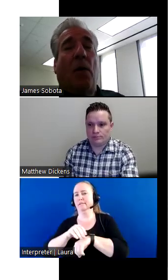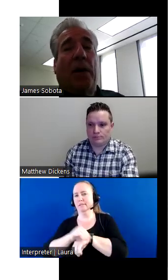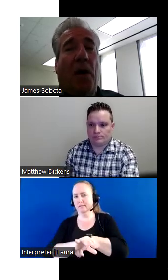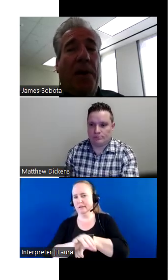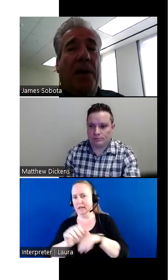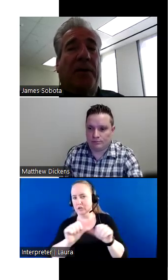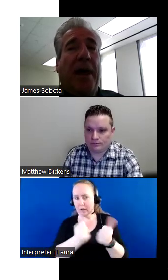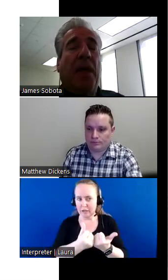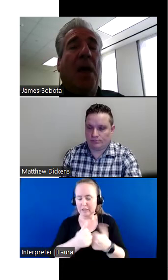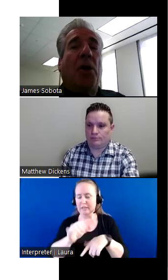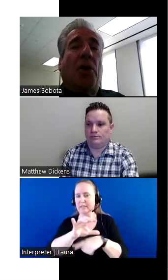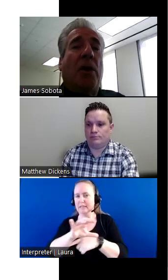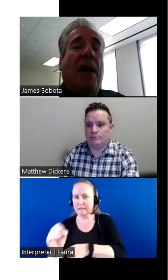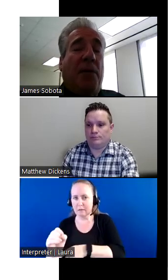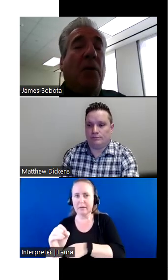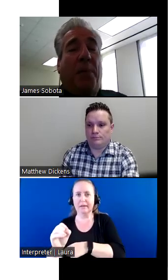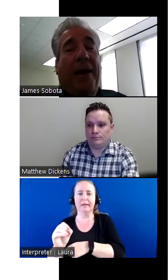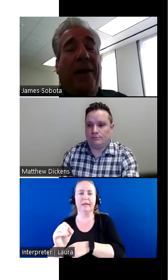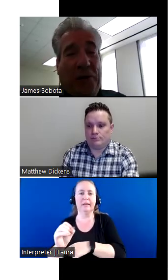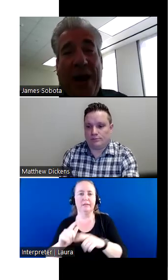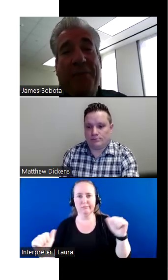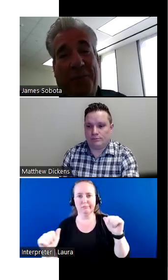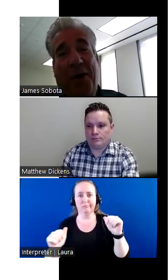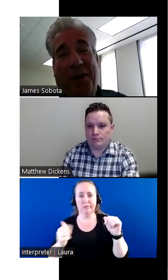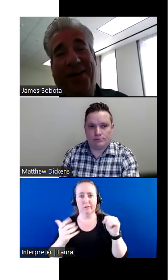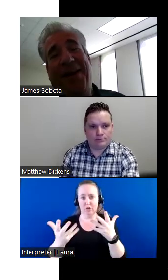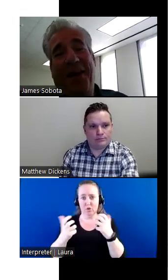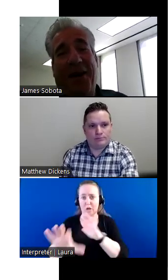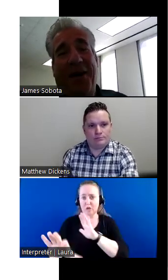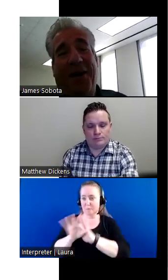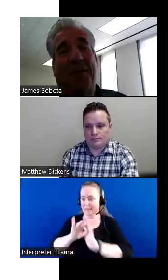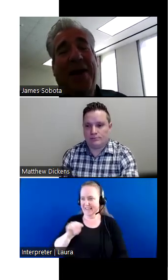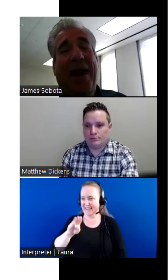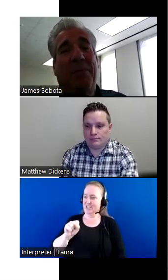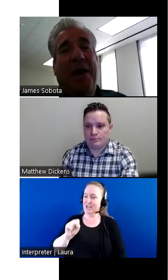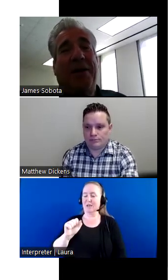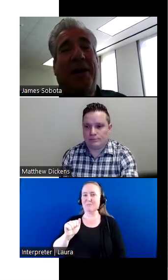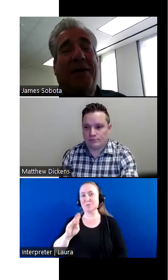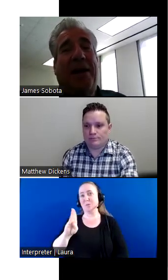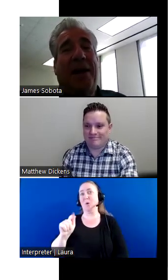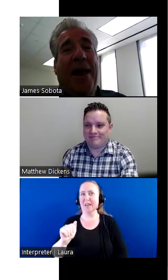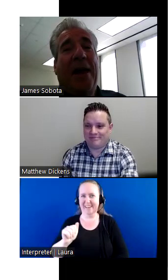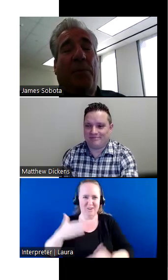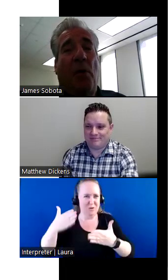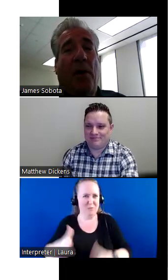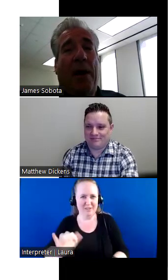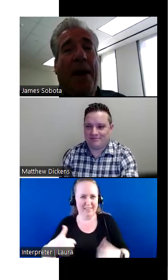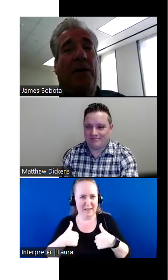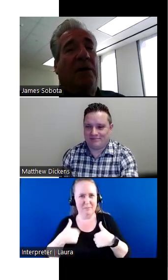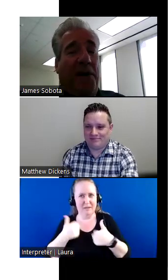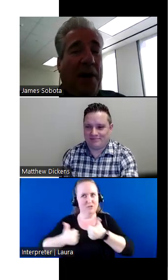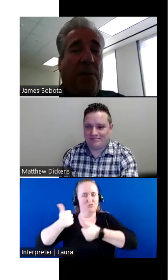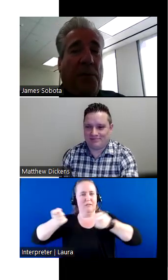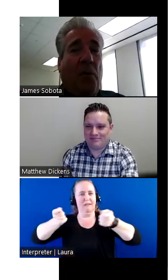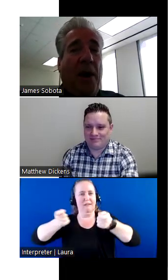and our companies that if you want to pick a James Savota or somebody like me that had a program